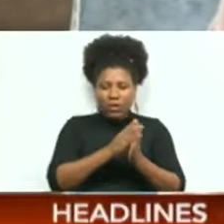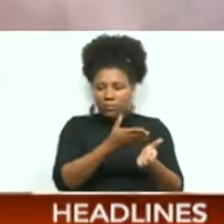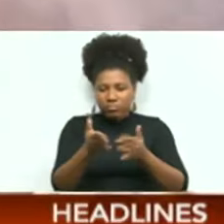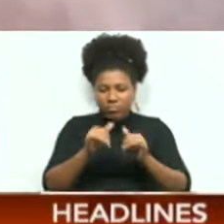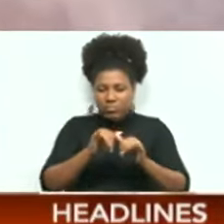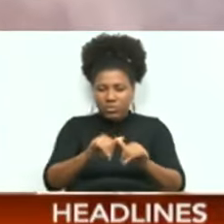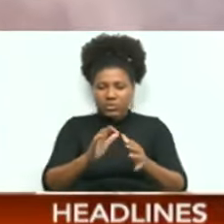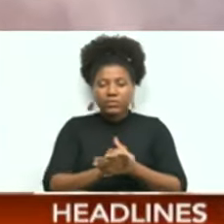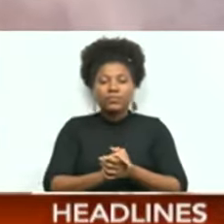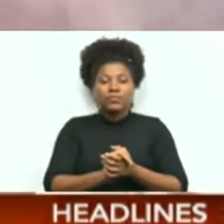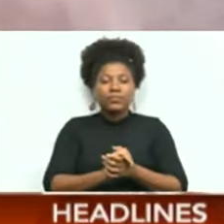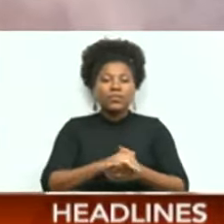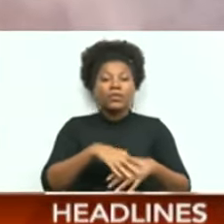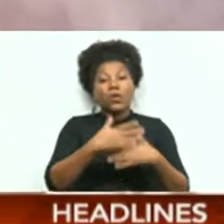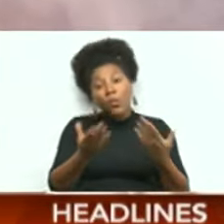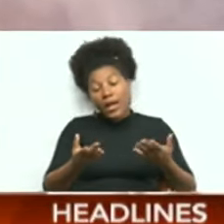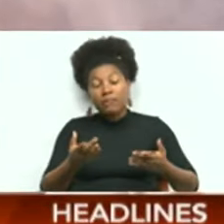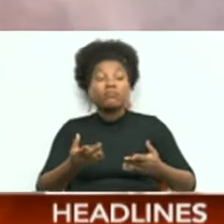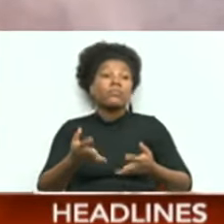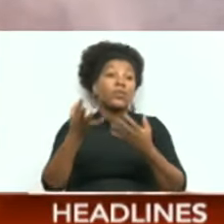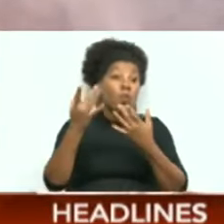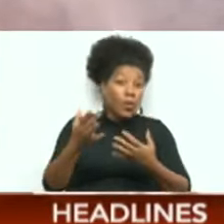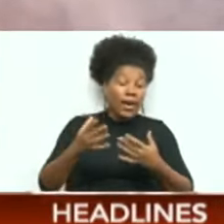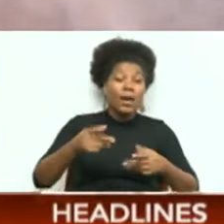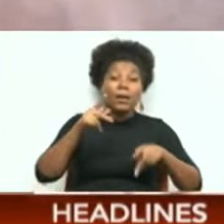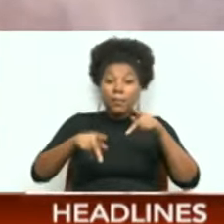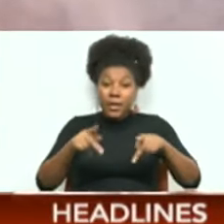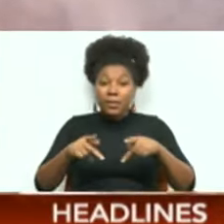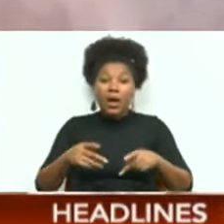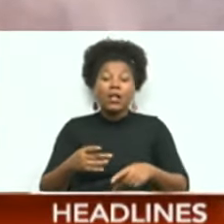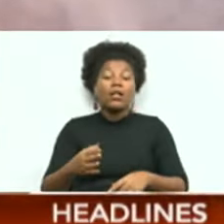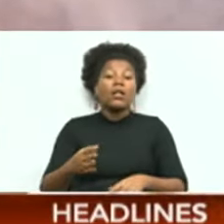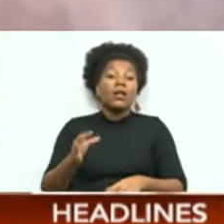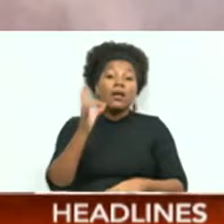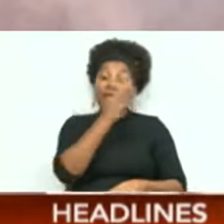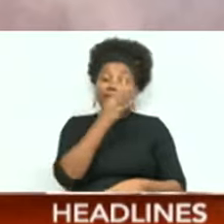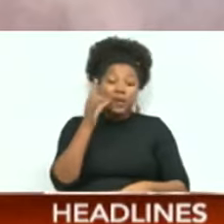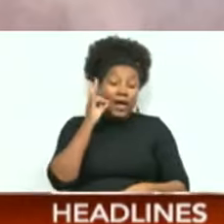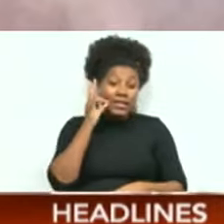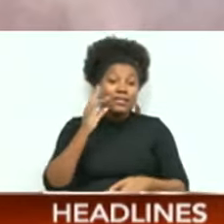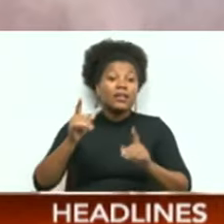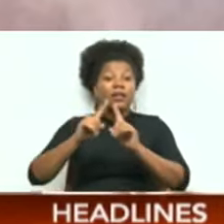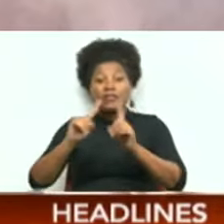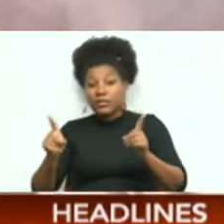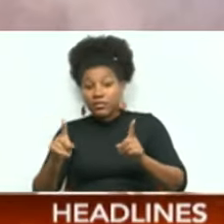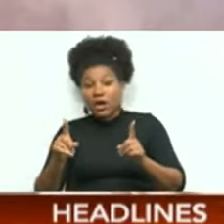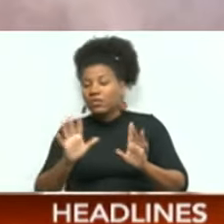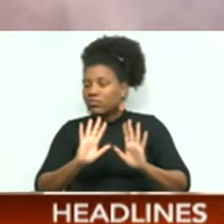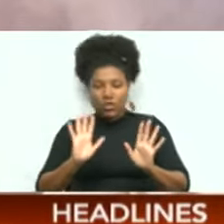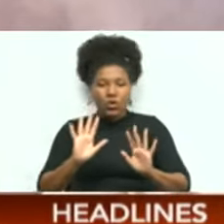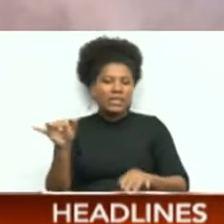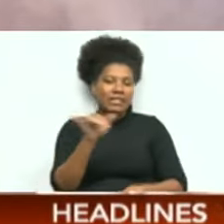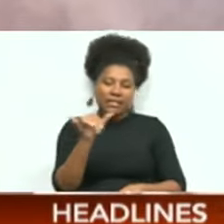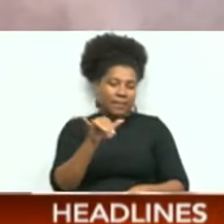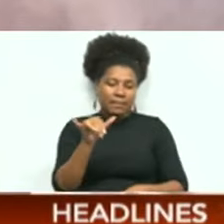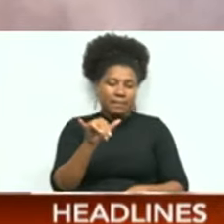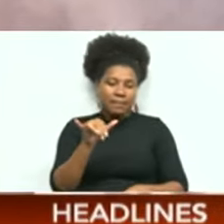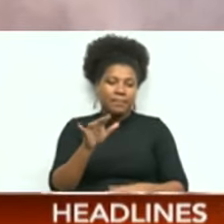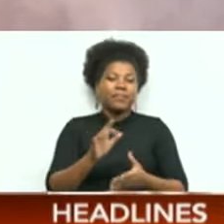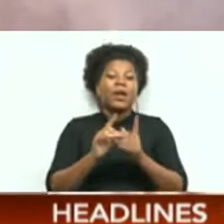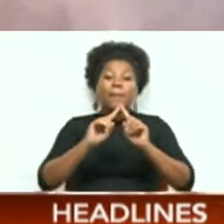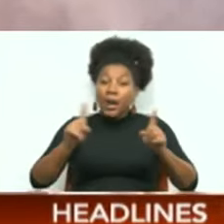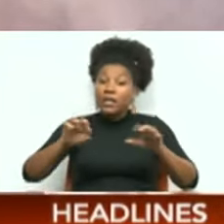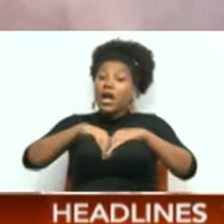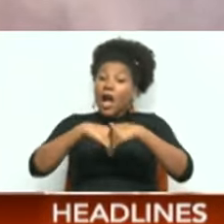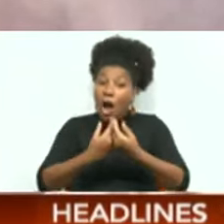The way people fast doesn't differ from here in Ghana, no. It's the same thing. But how they